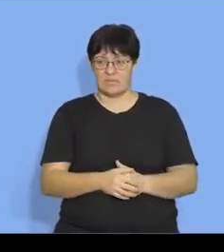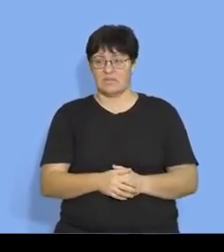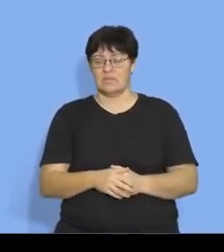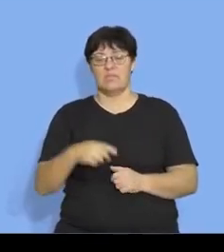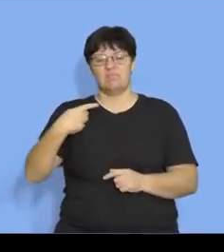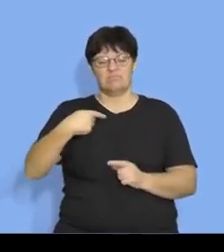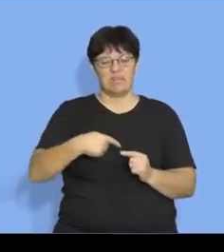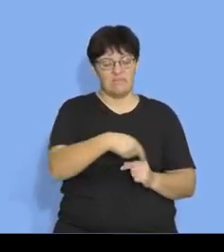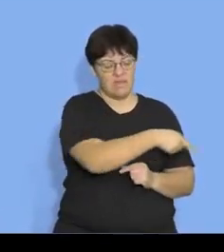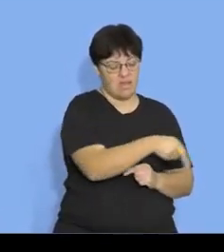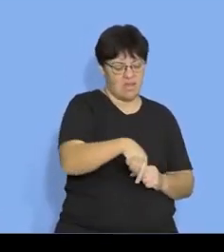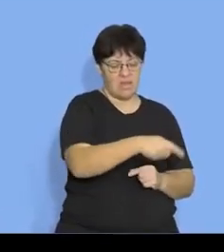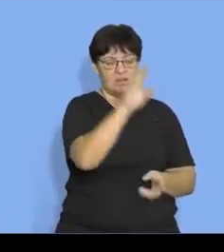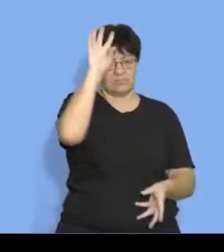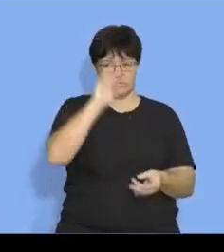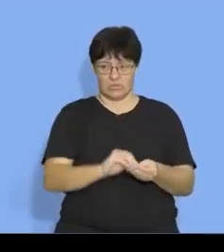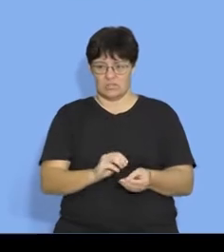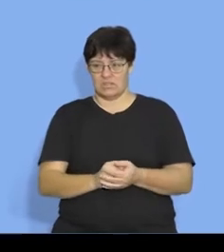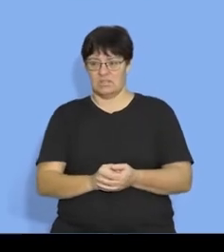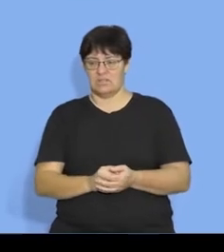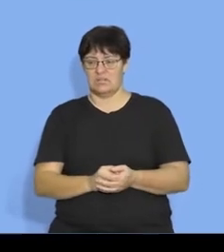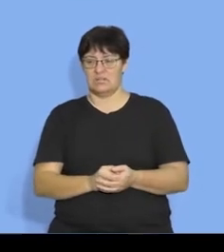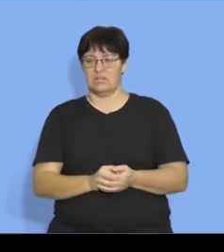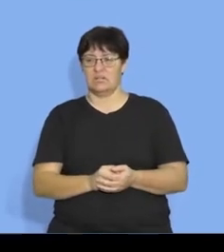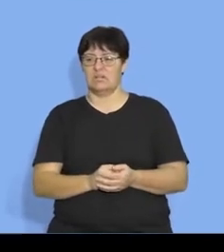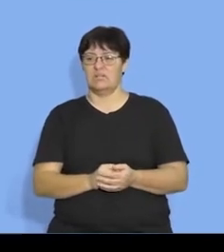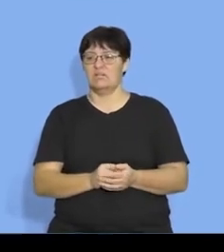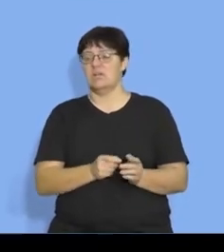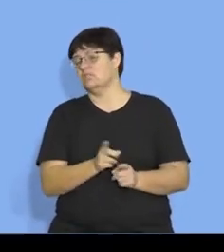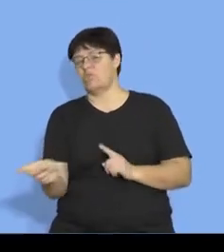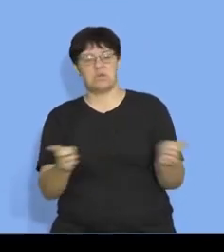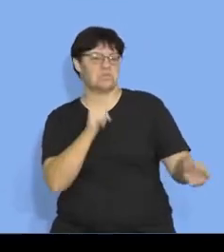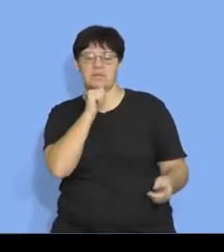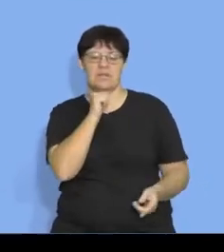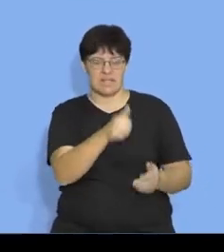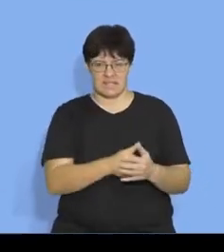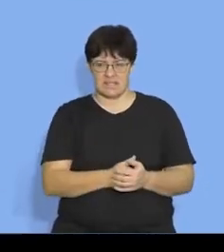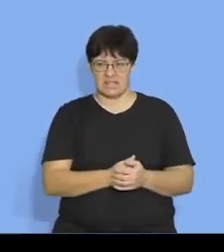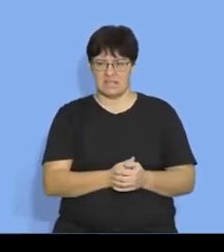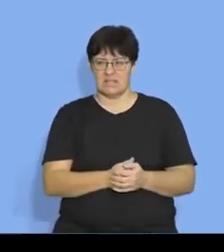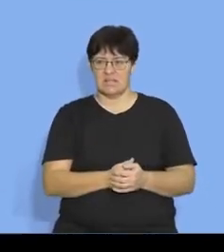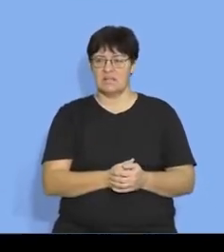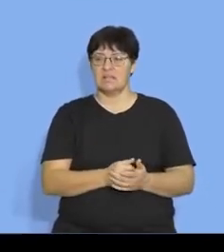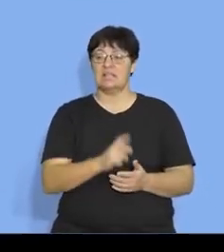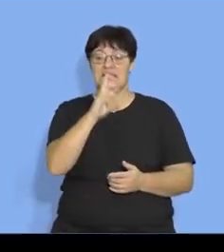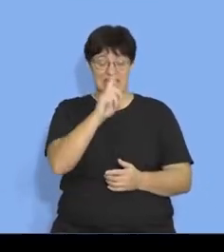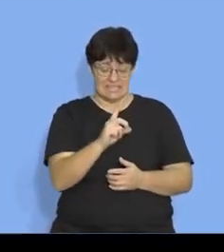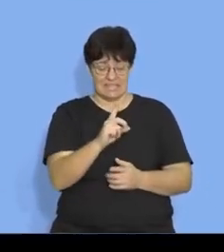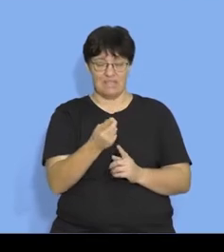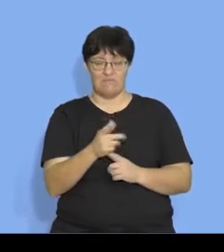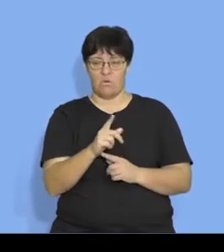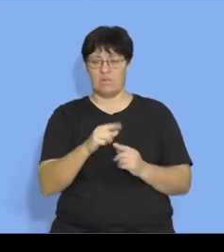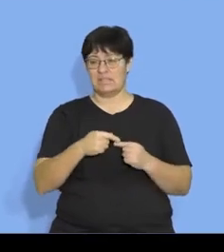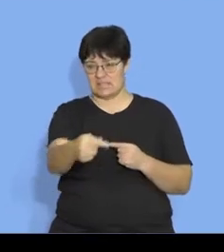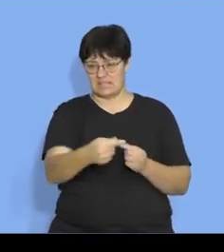is what's in a car you it's the total length direction doesn't matter the symbol is d